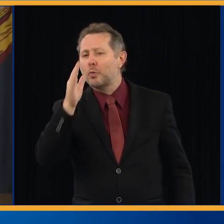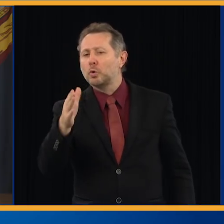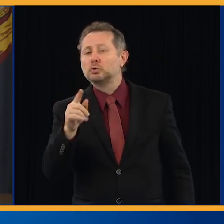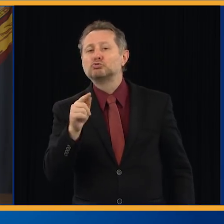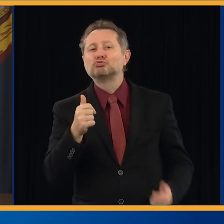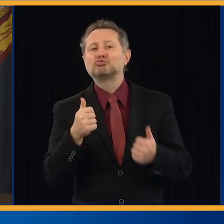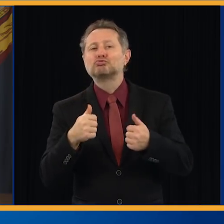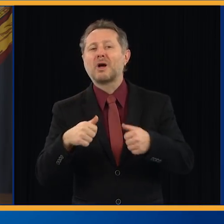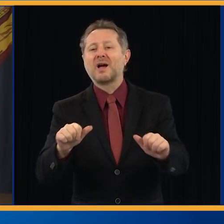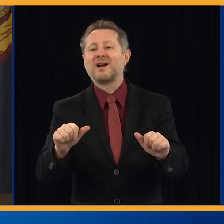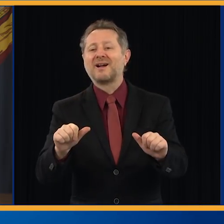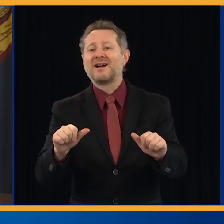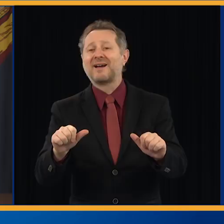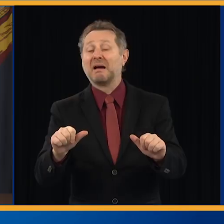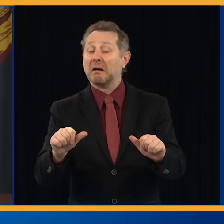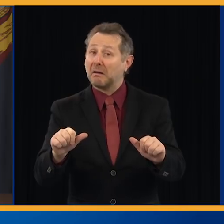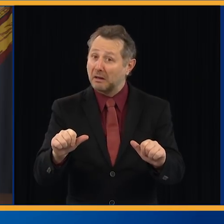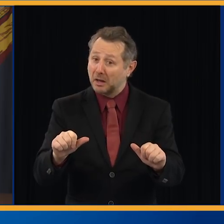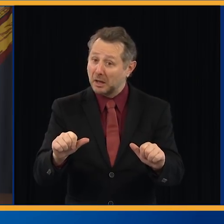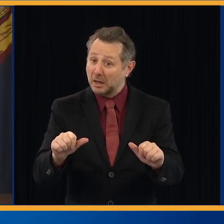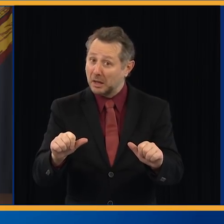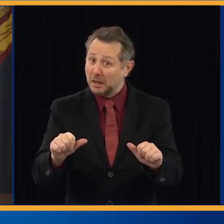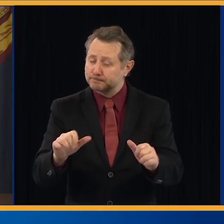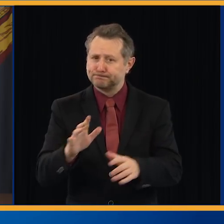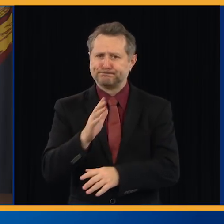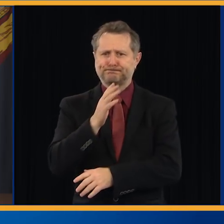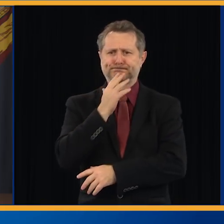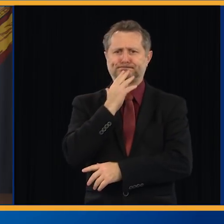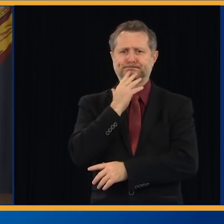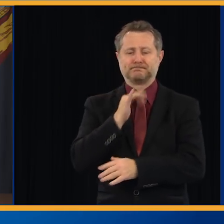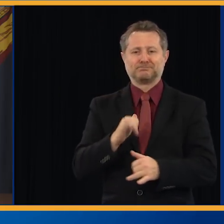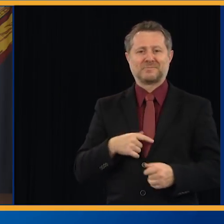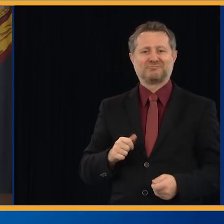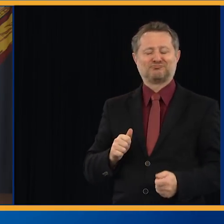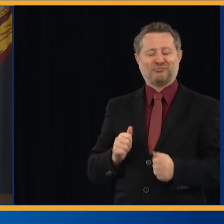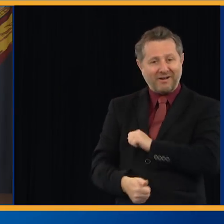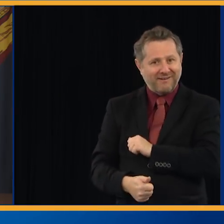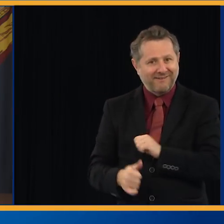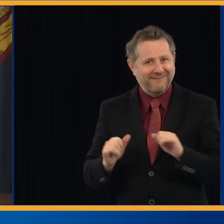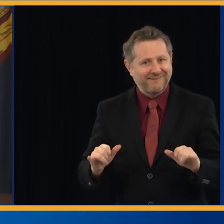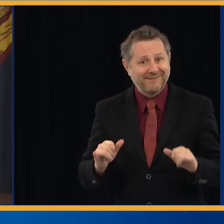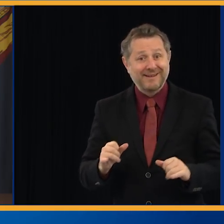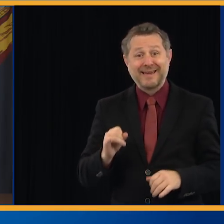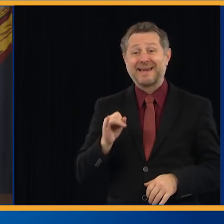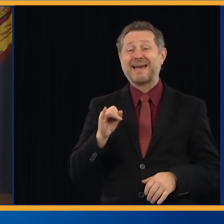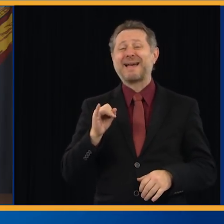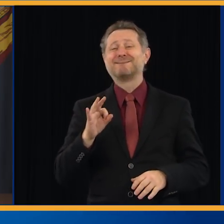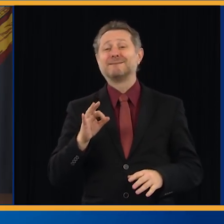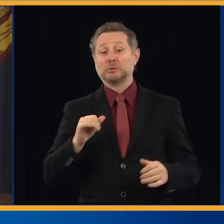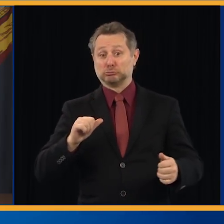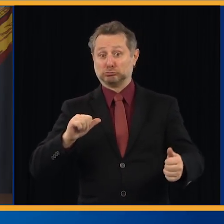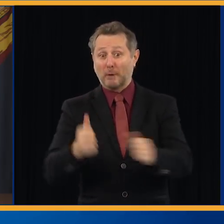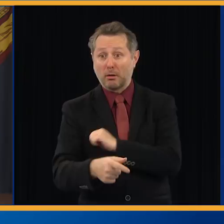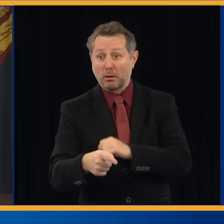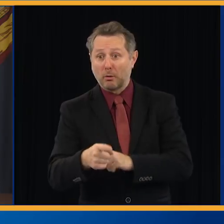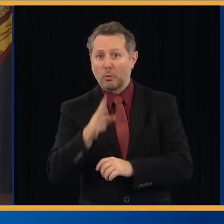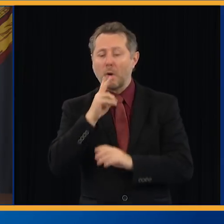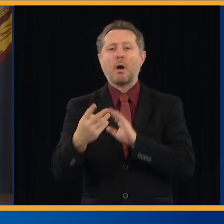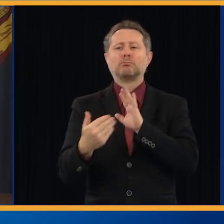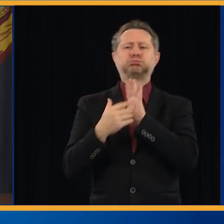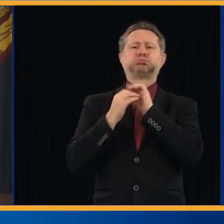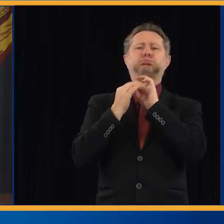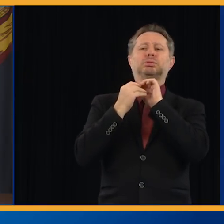now you're changing things. And whenever you change, there's opposition every time.